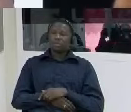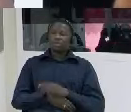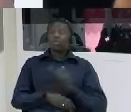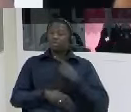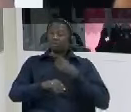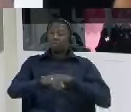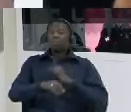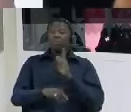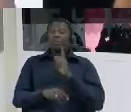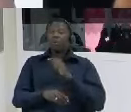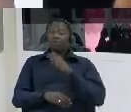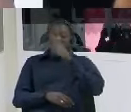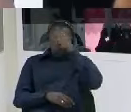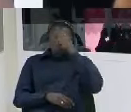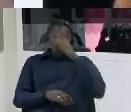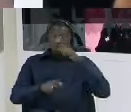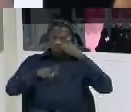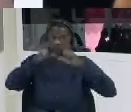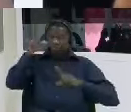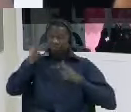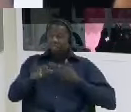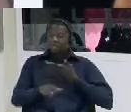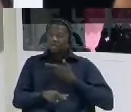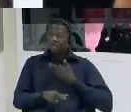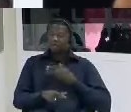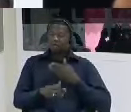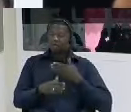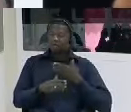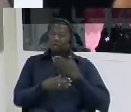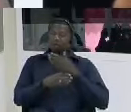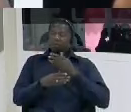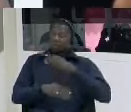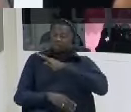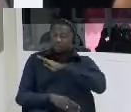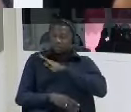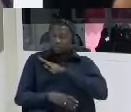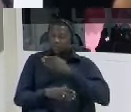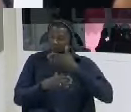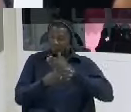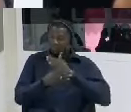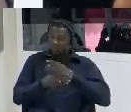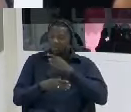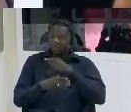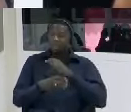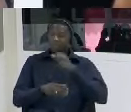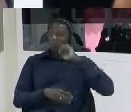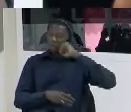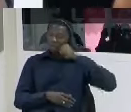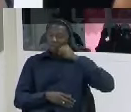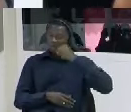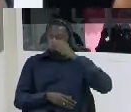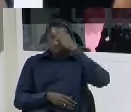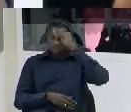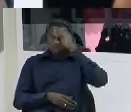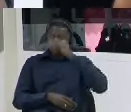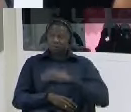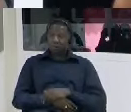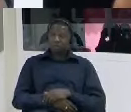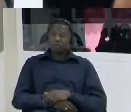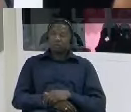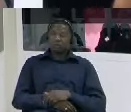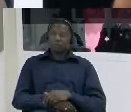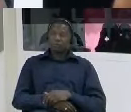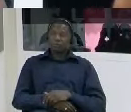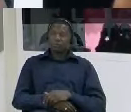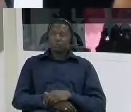did he appear to have within the black black boys no tumultamba was the one supervising the torture